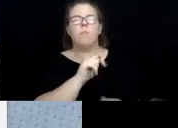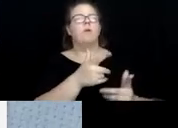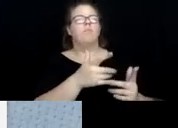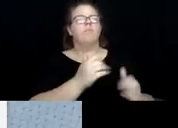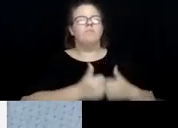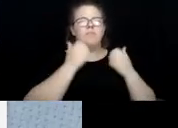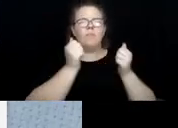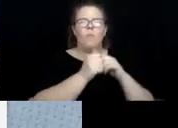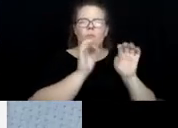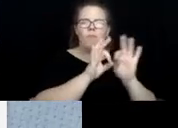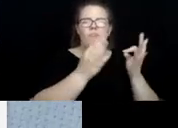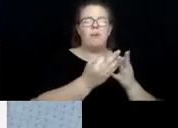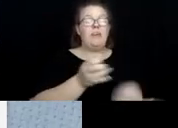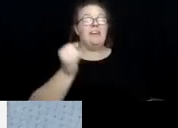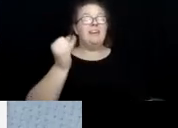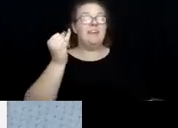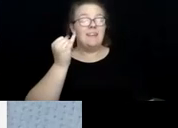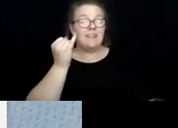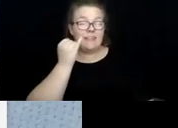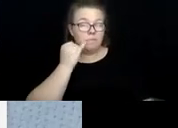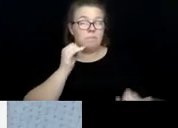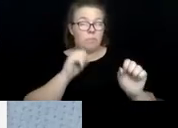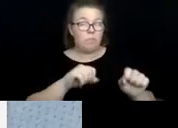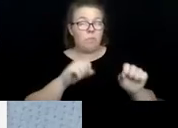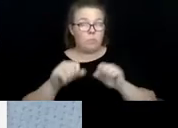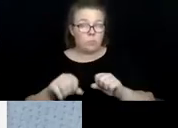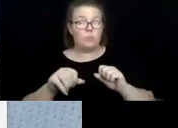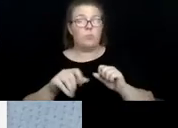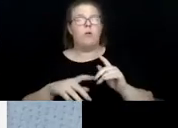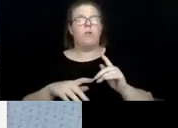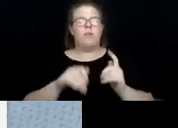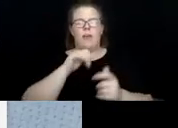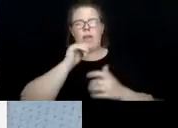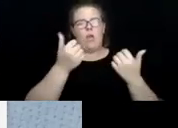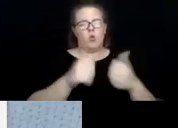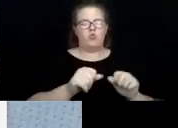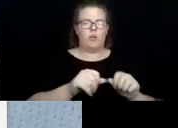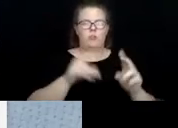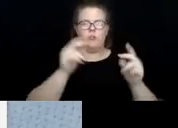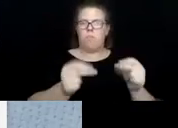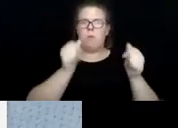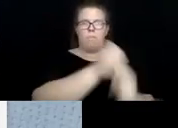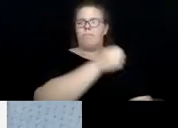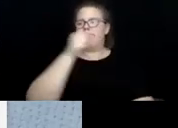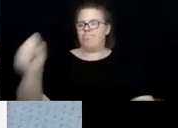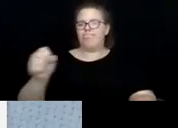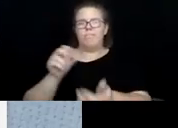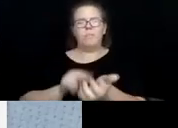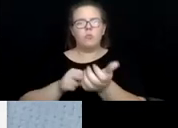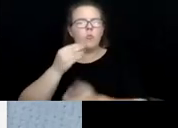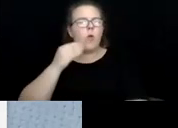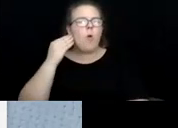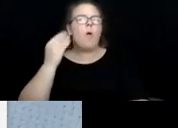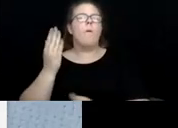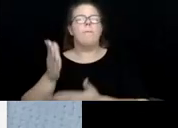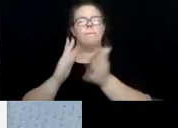with relatives as long as possible rather than trying to place them in a nursing home or some type